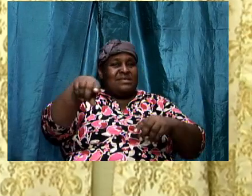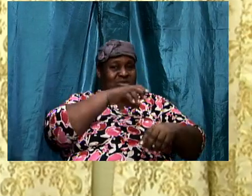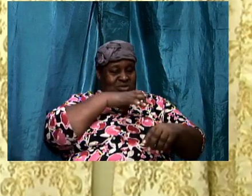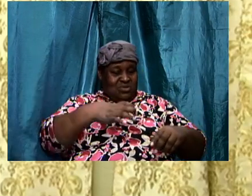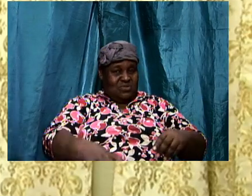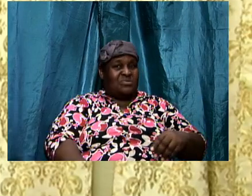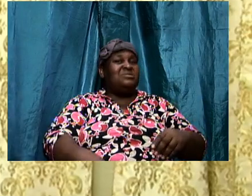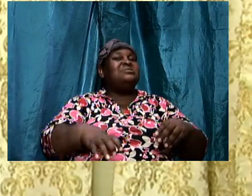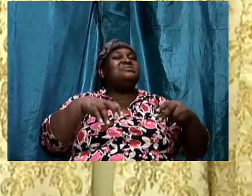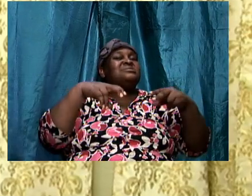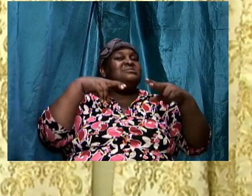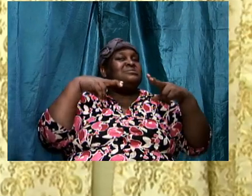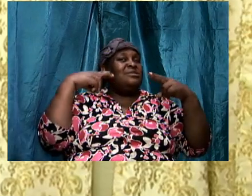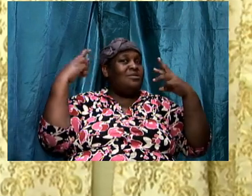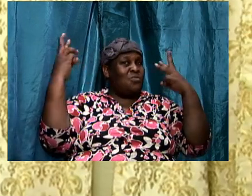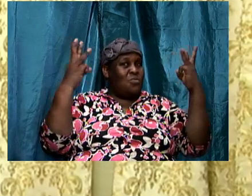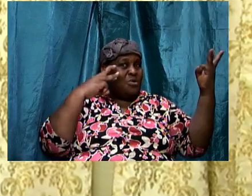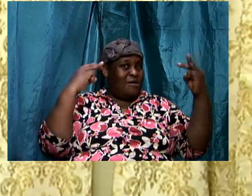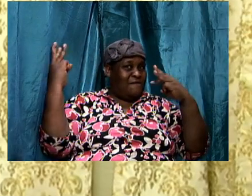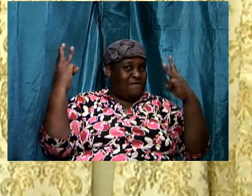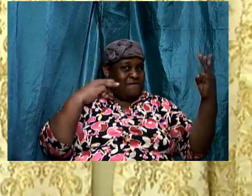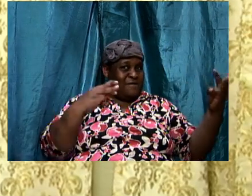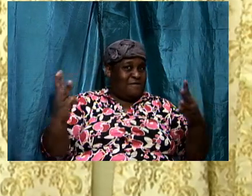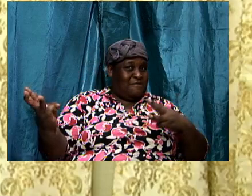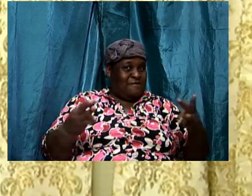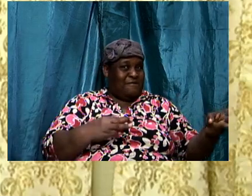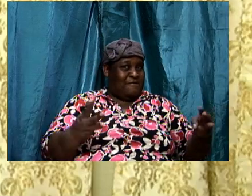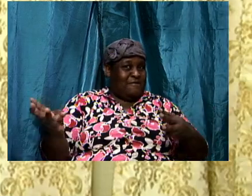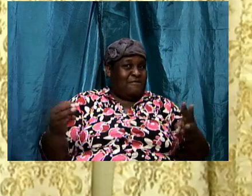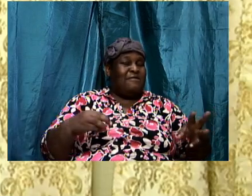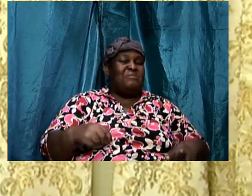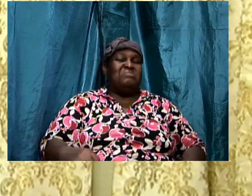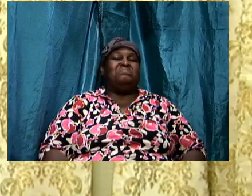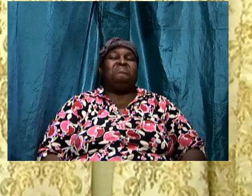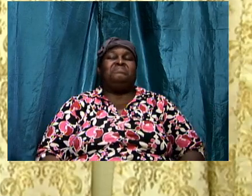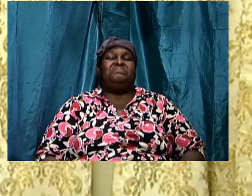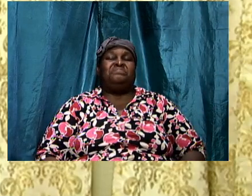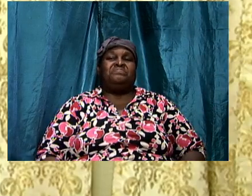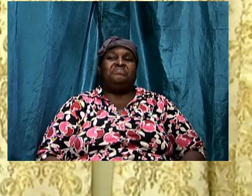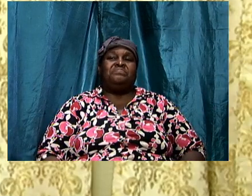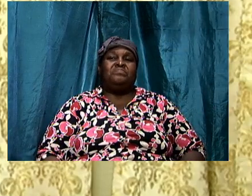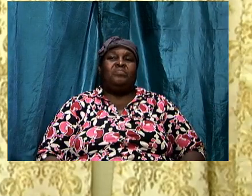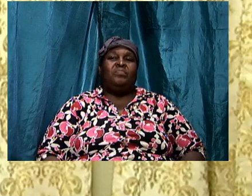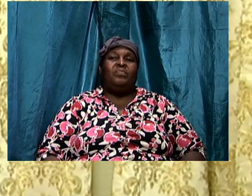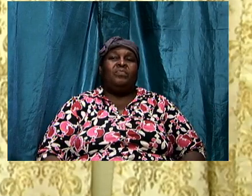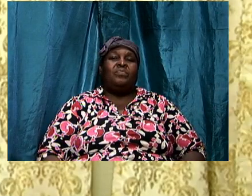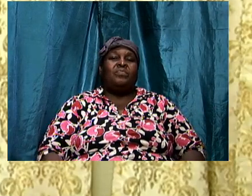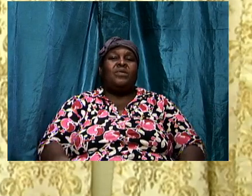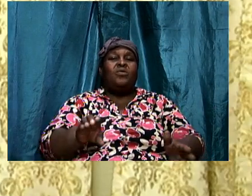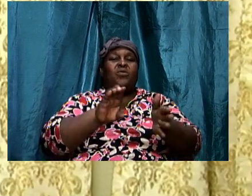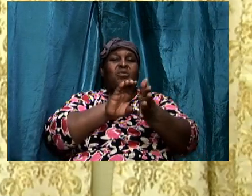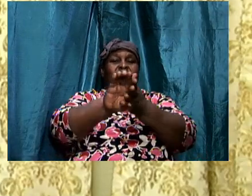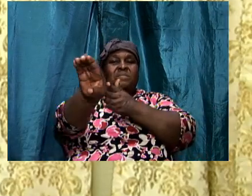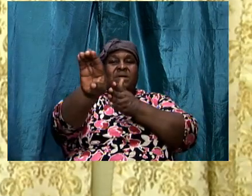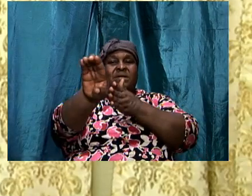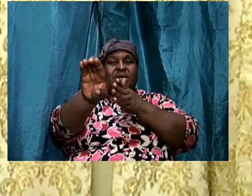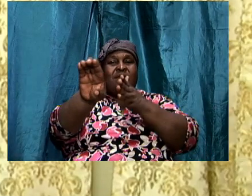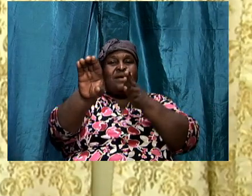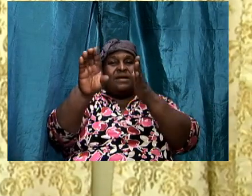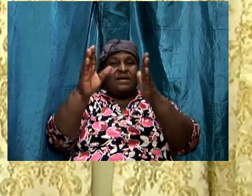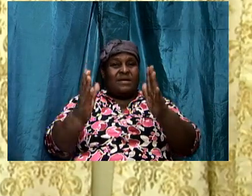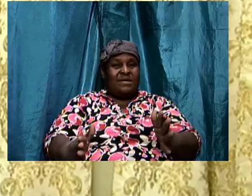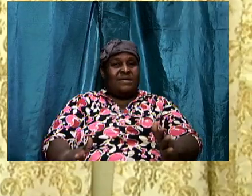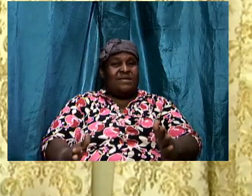yes tell me criminals are doing